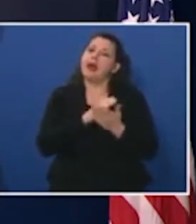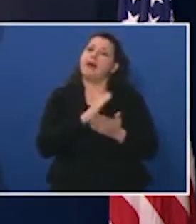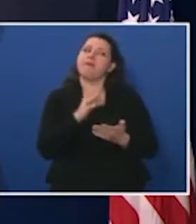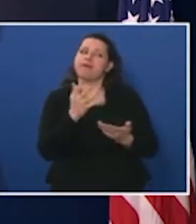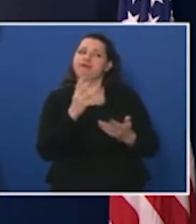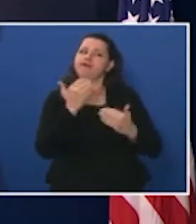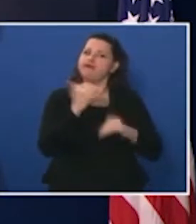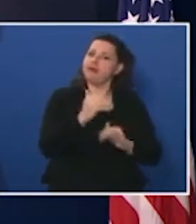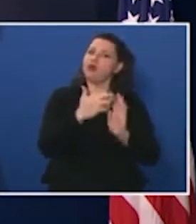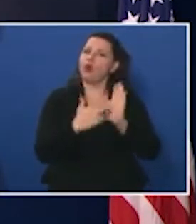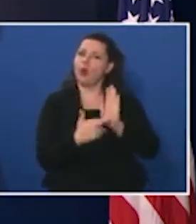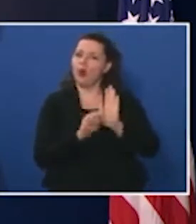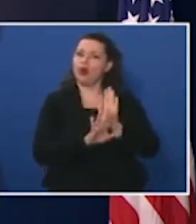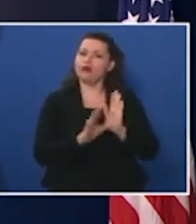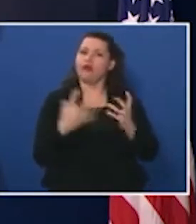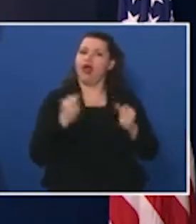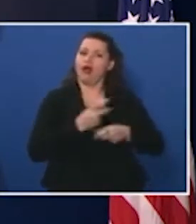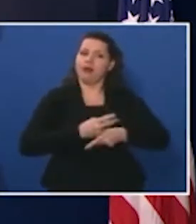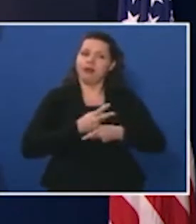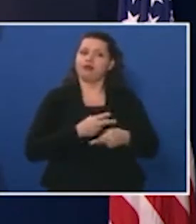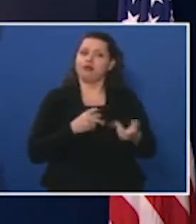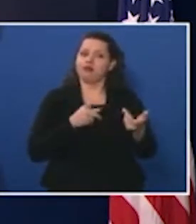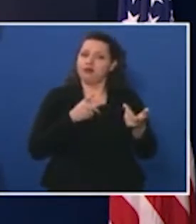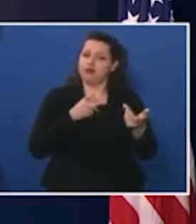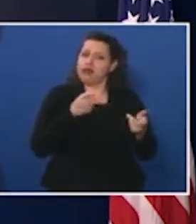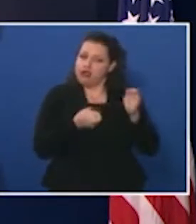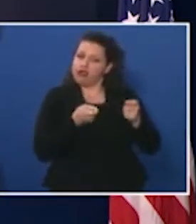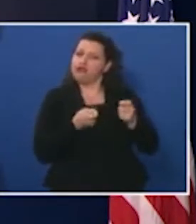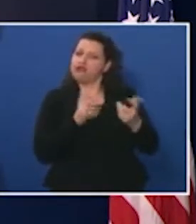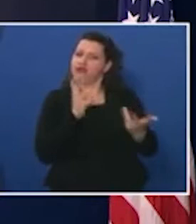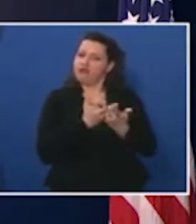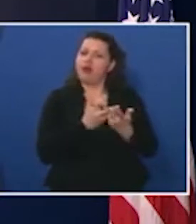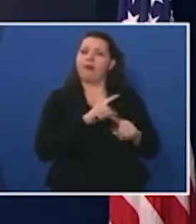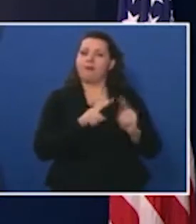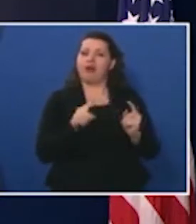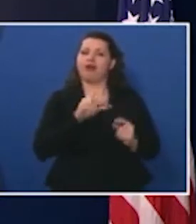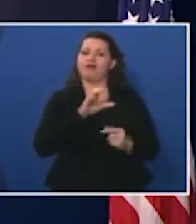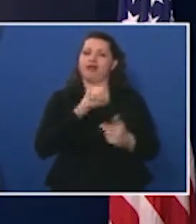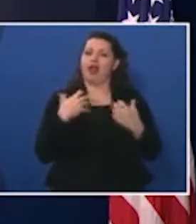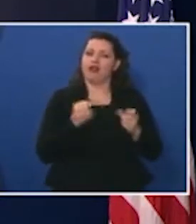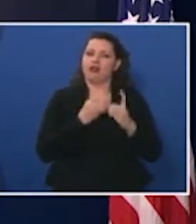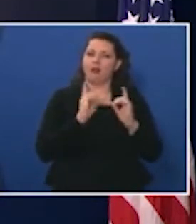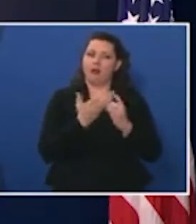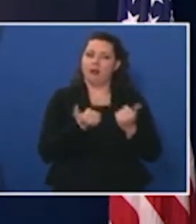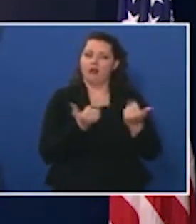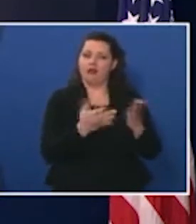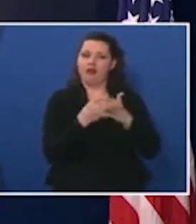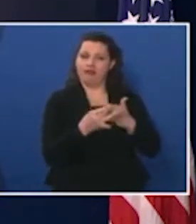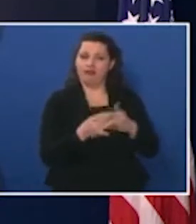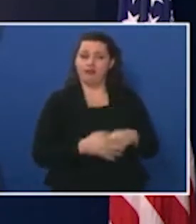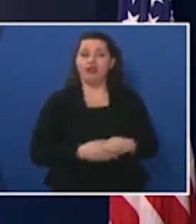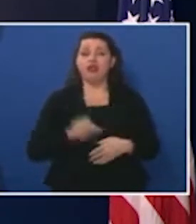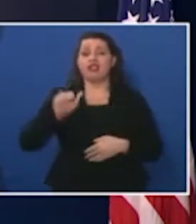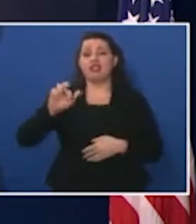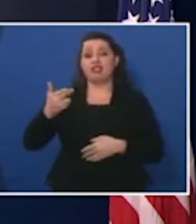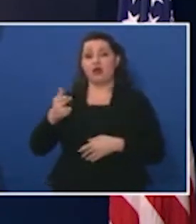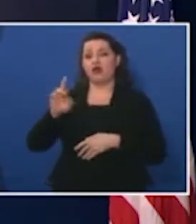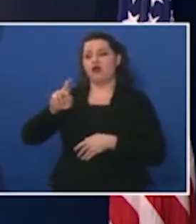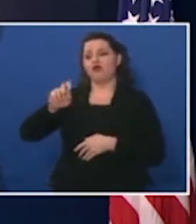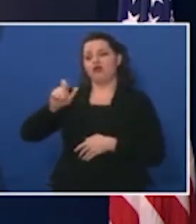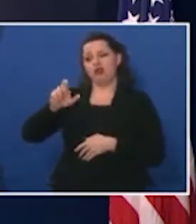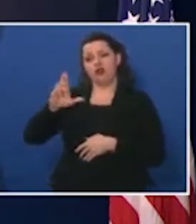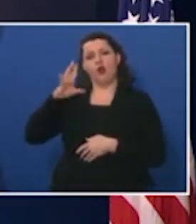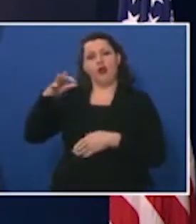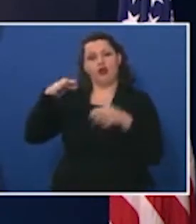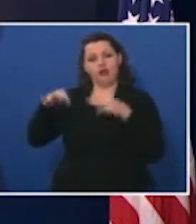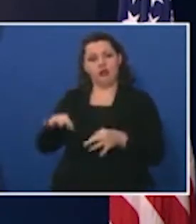measures that are put in place and recommended guidance from the Department of Public Health I've asked Sarah Reister to provide more information about